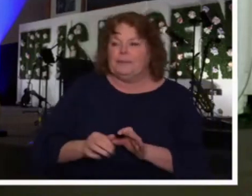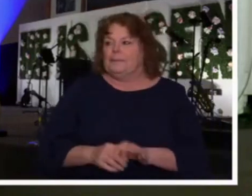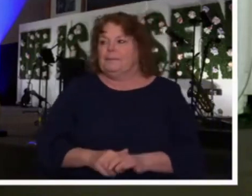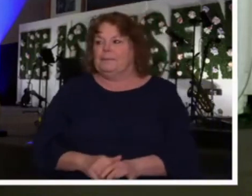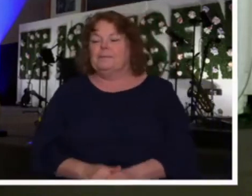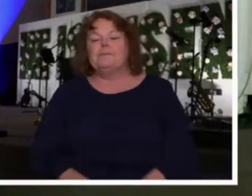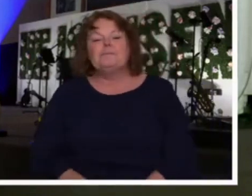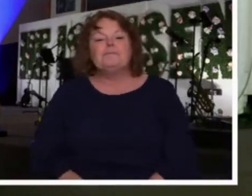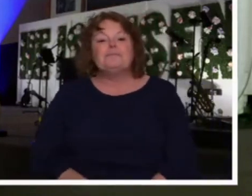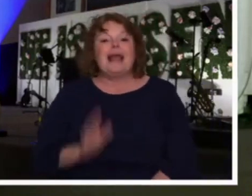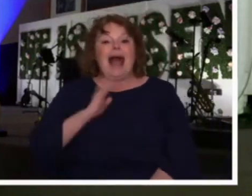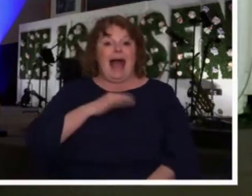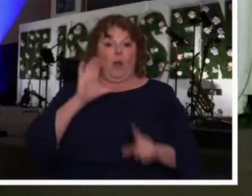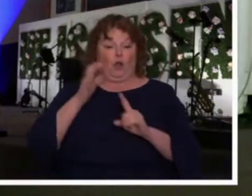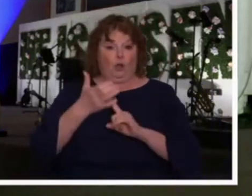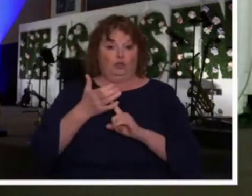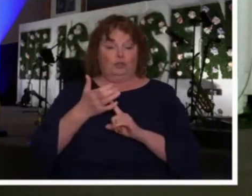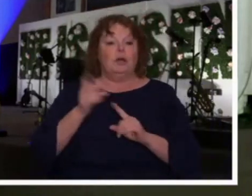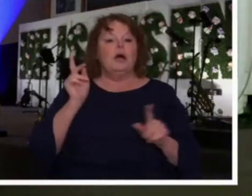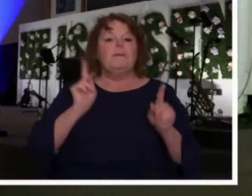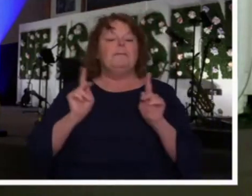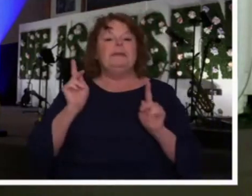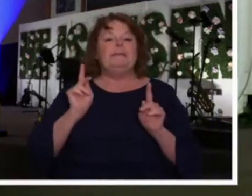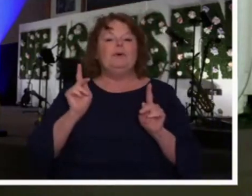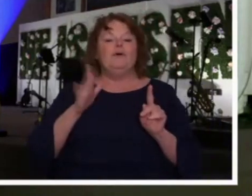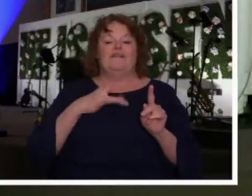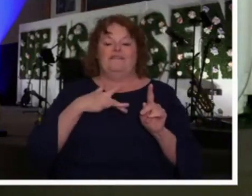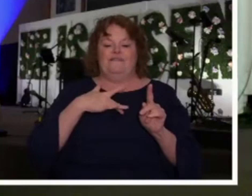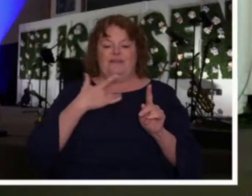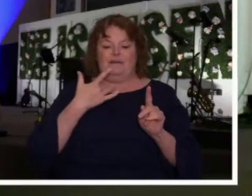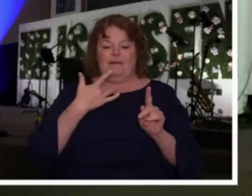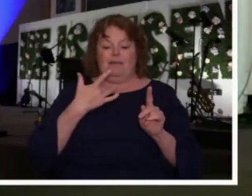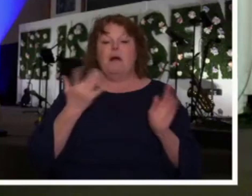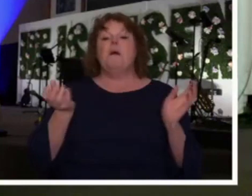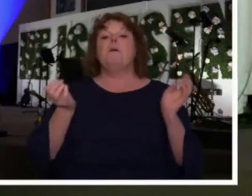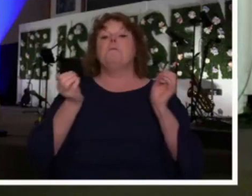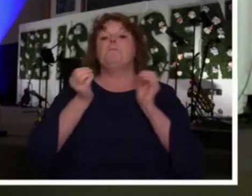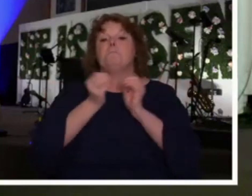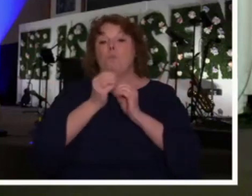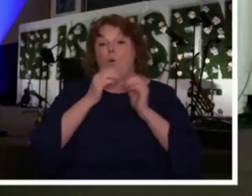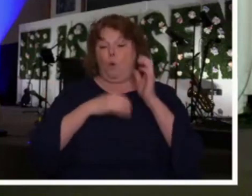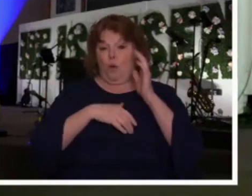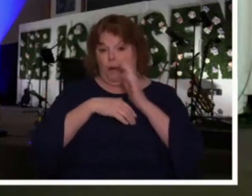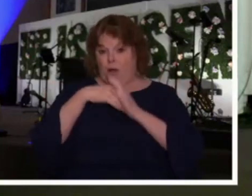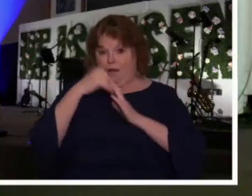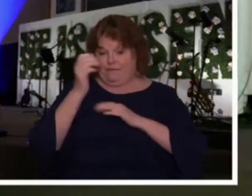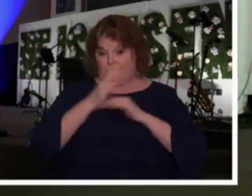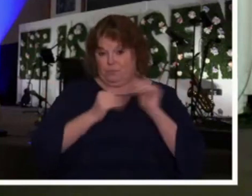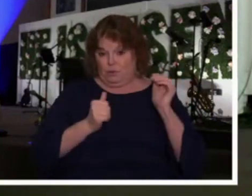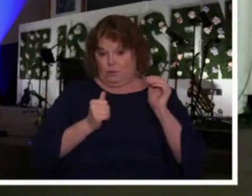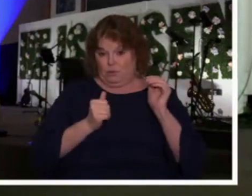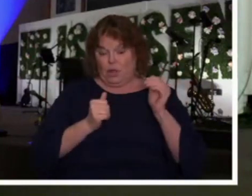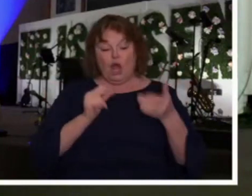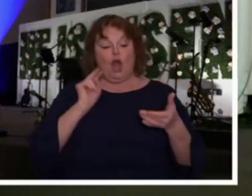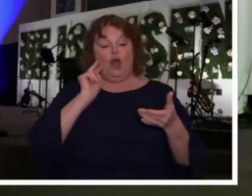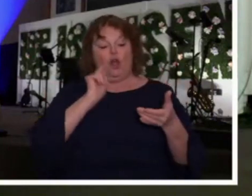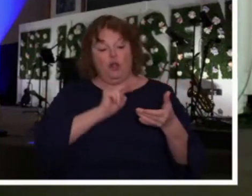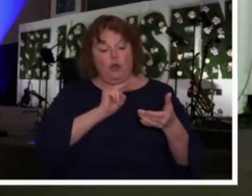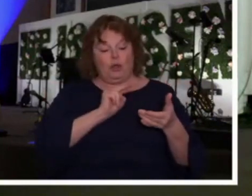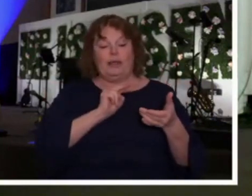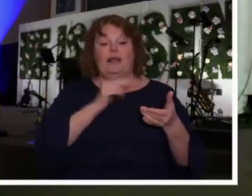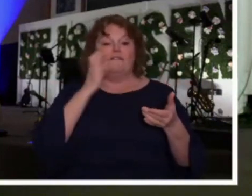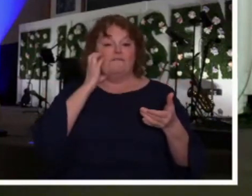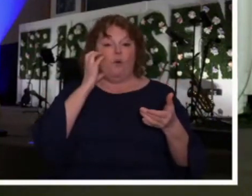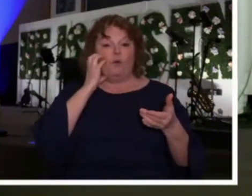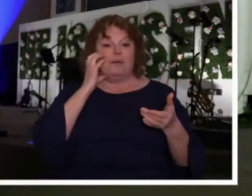We live in a culture where people are way more comfortable upgrading their phone's technology and adding